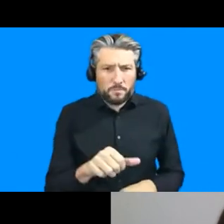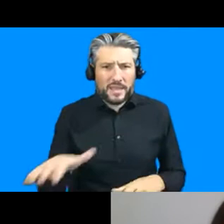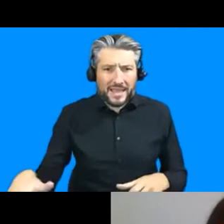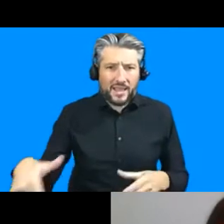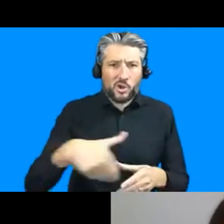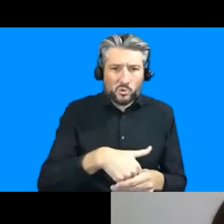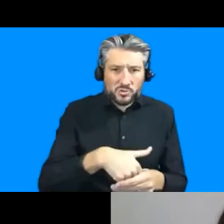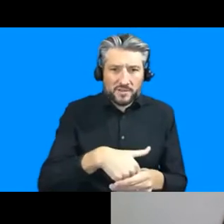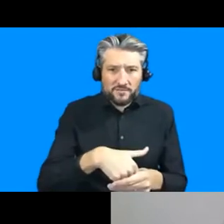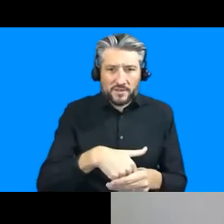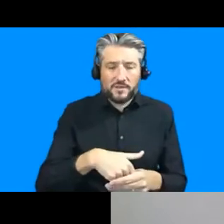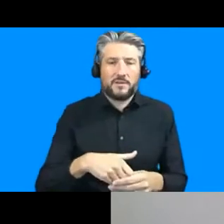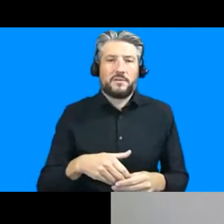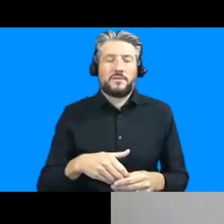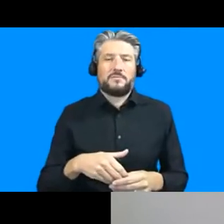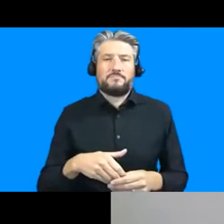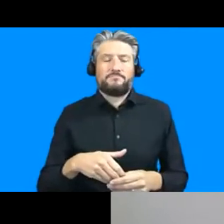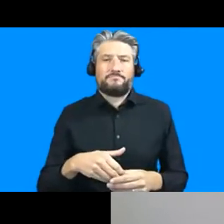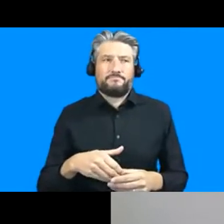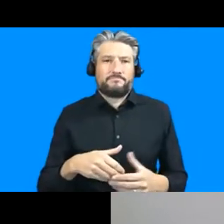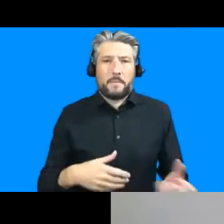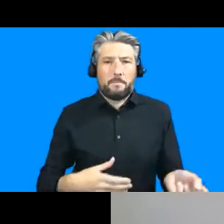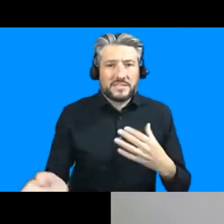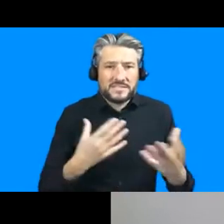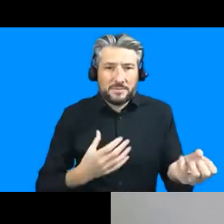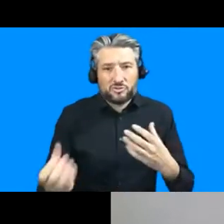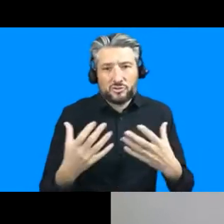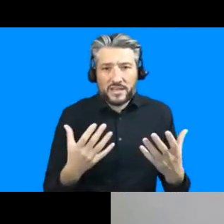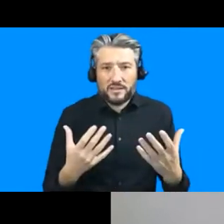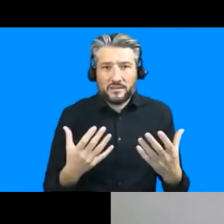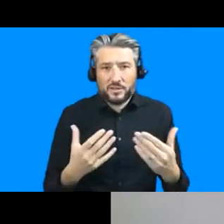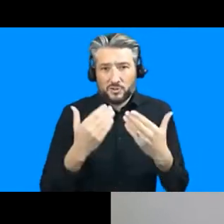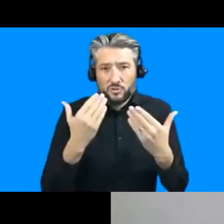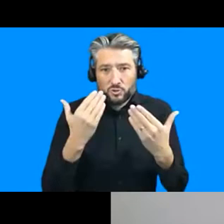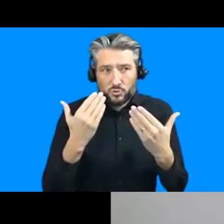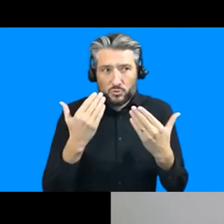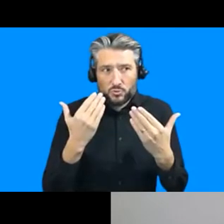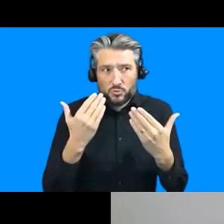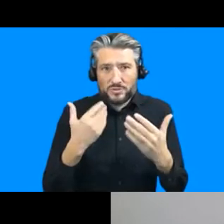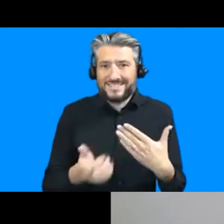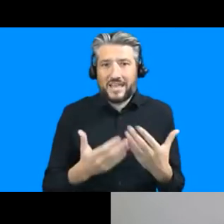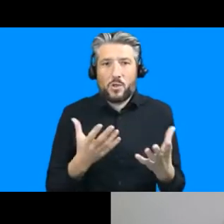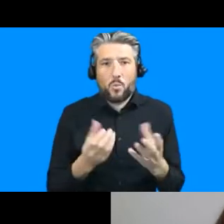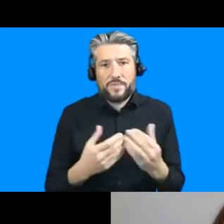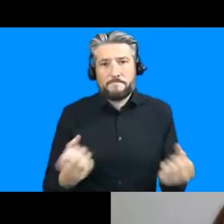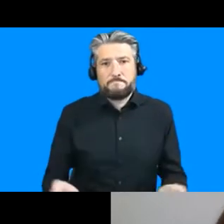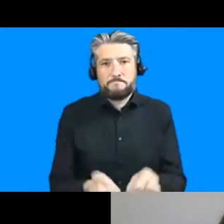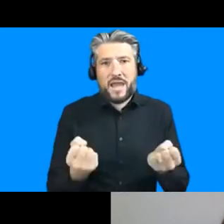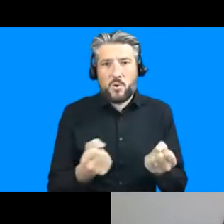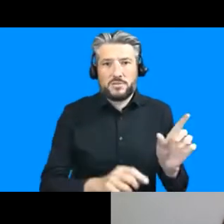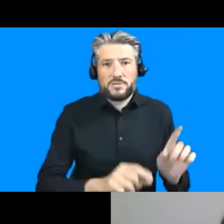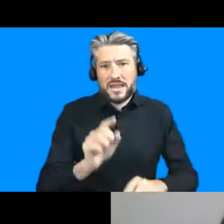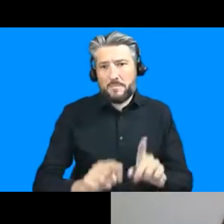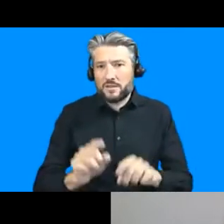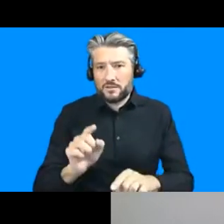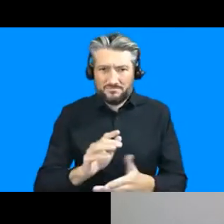attention to power dynamics like really in a in a seriously meaningful way um you know there's there's a lot of work now